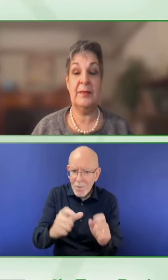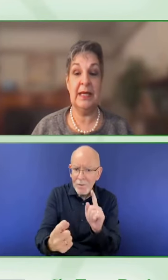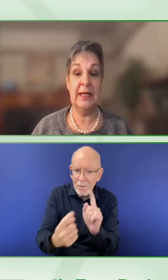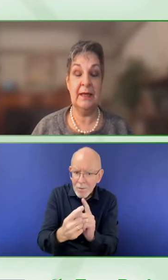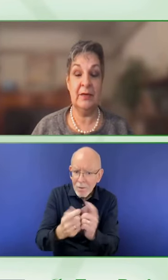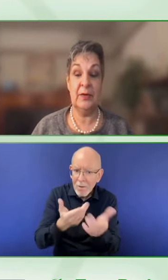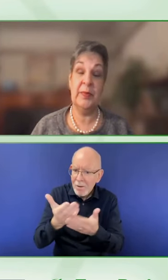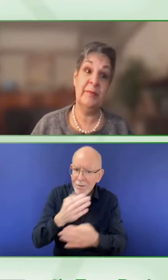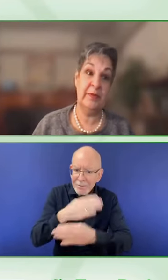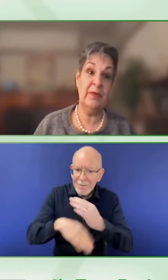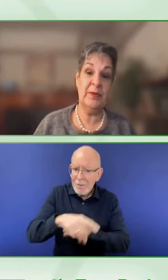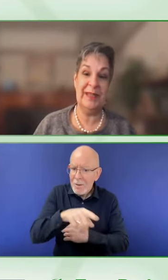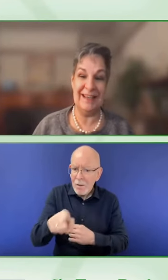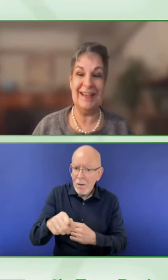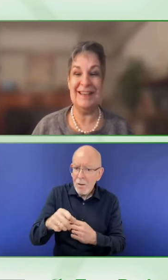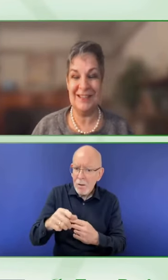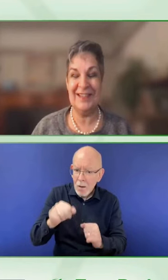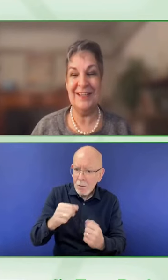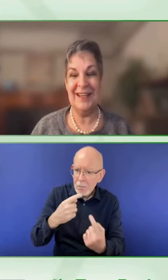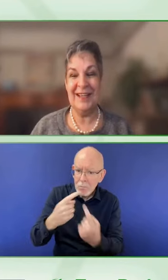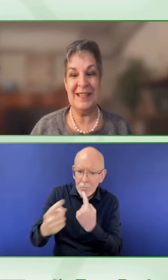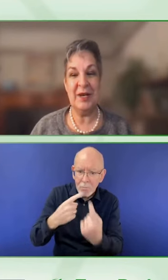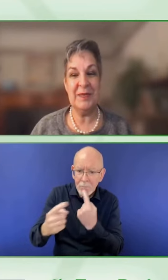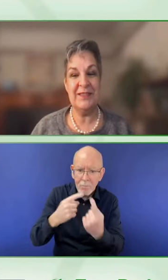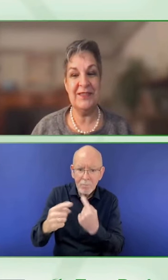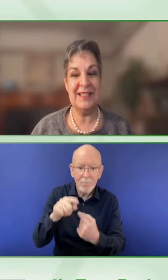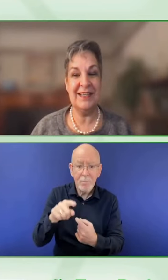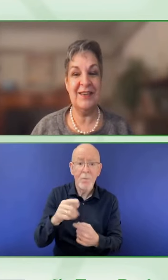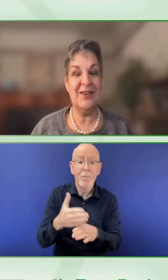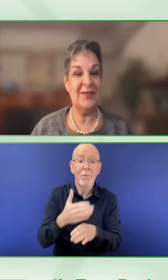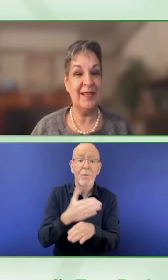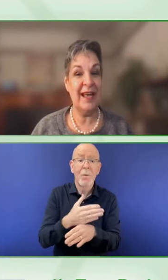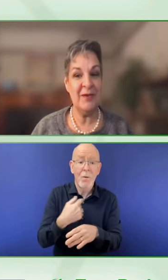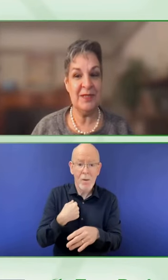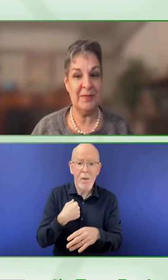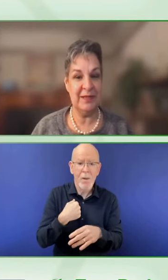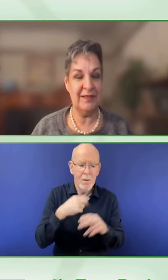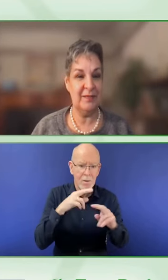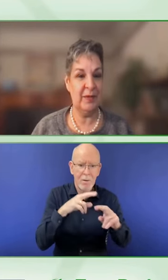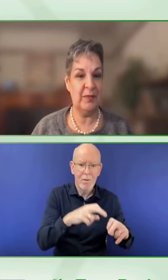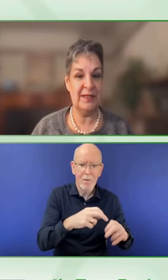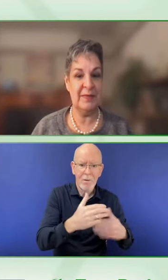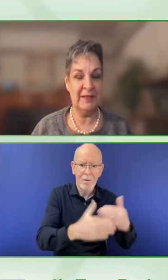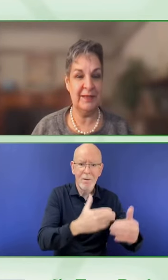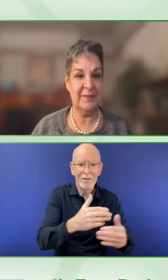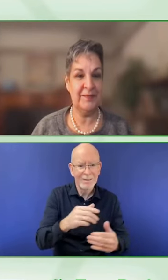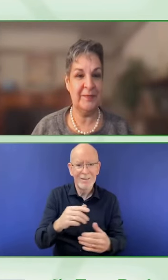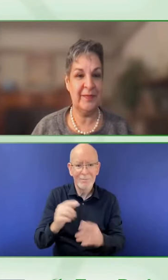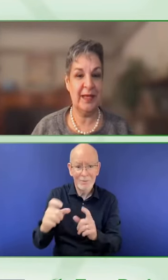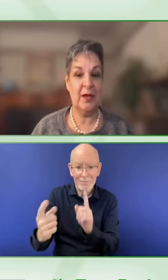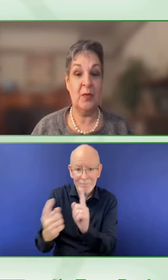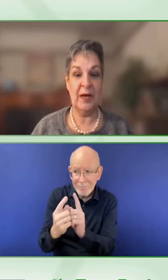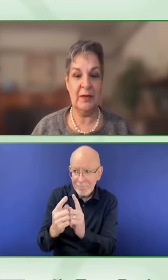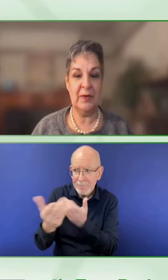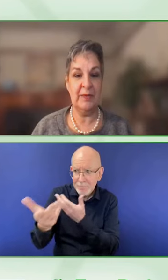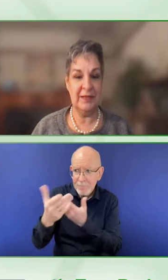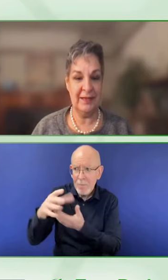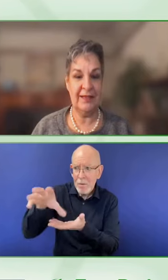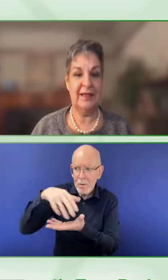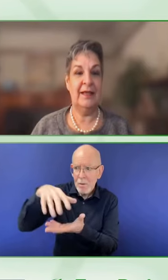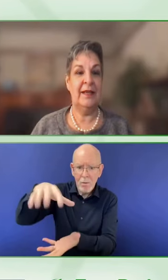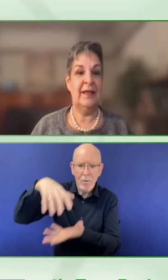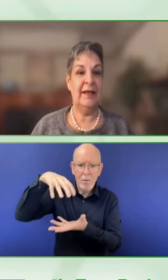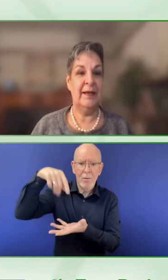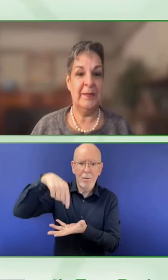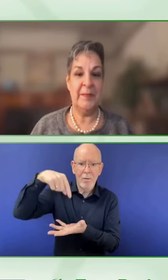the beginning or before the beginning, actually, to help us understand not only how to build, but what to build while we